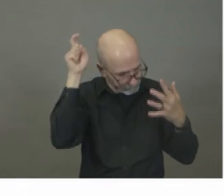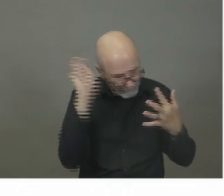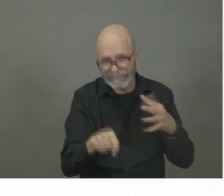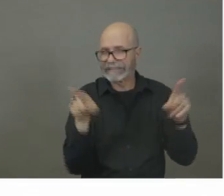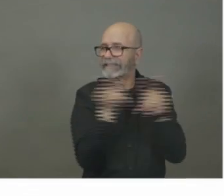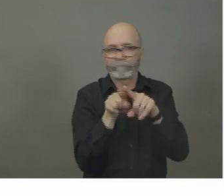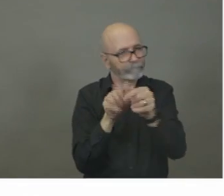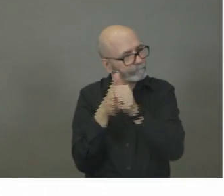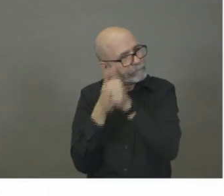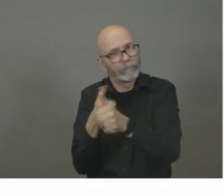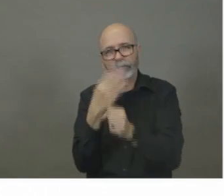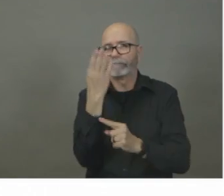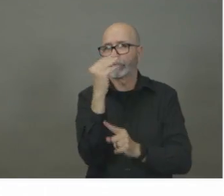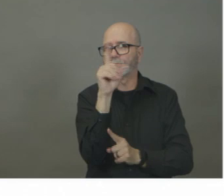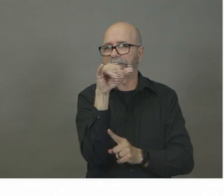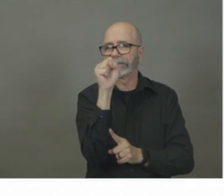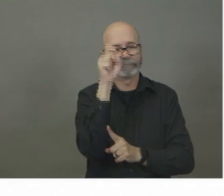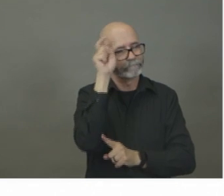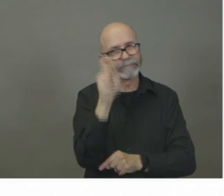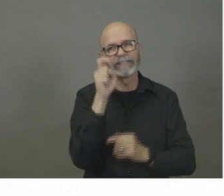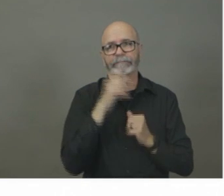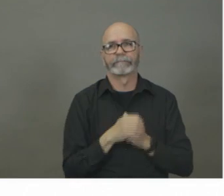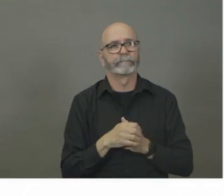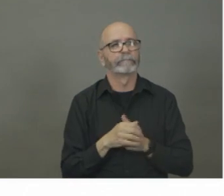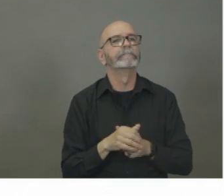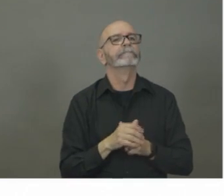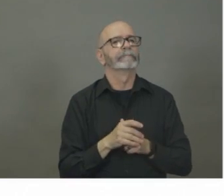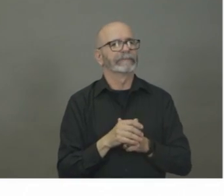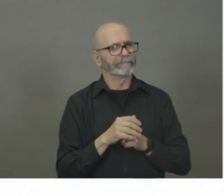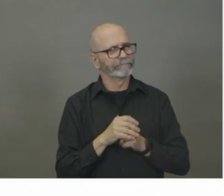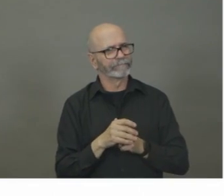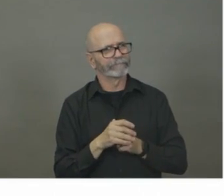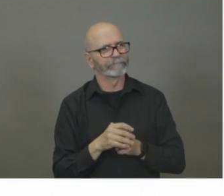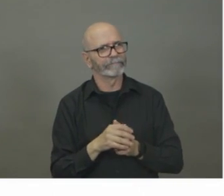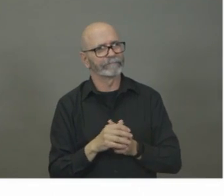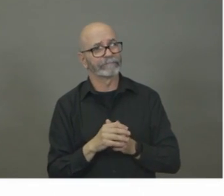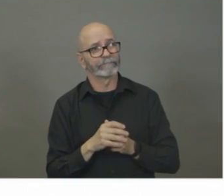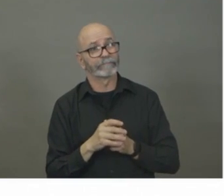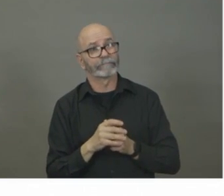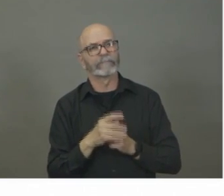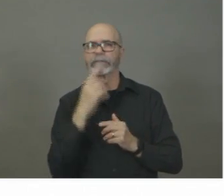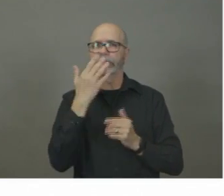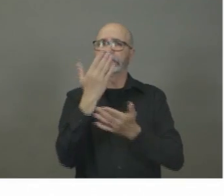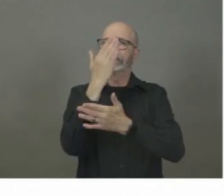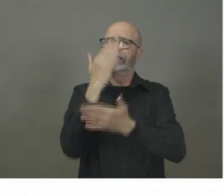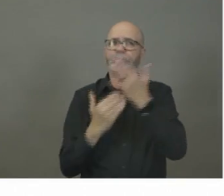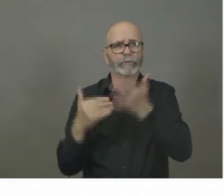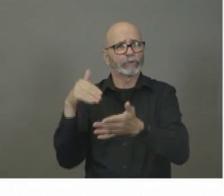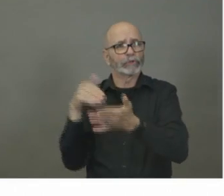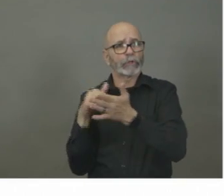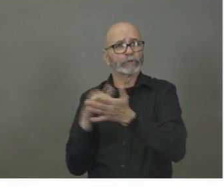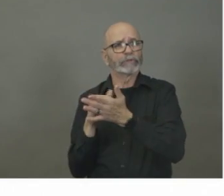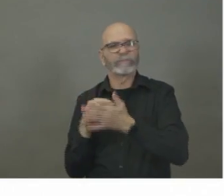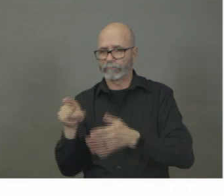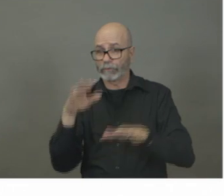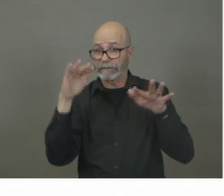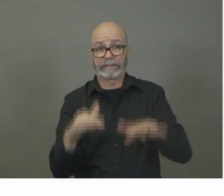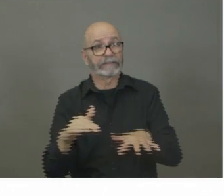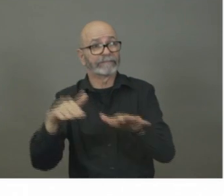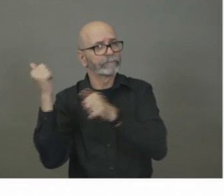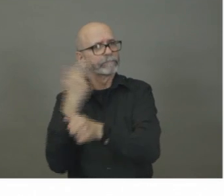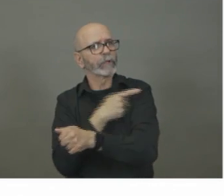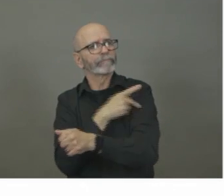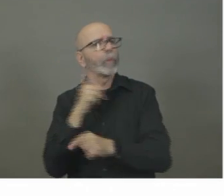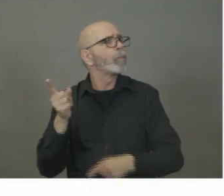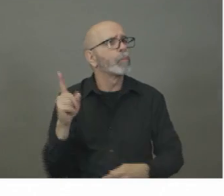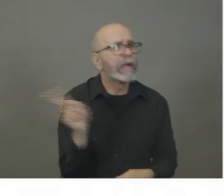information that the doctors in the province were asked not to leave the province. Is that true? I'm not